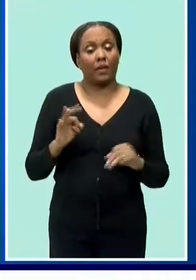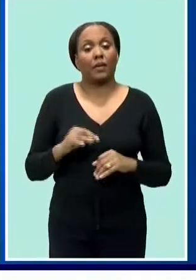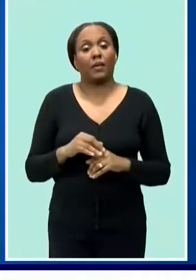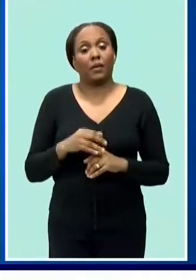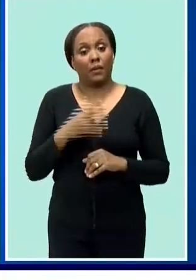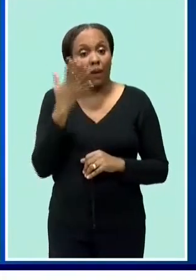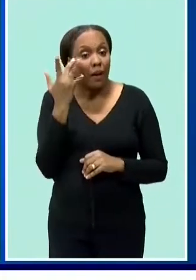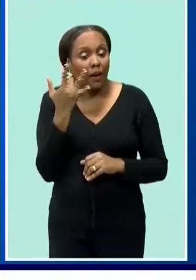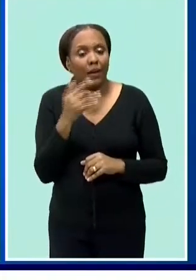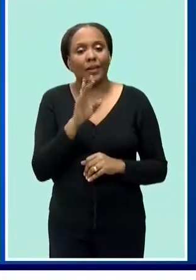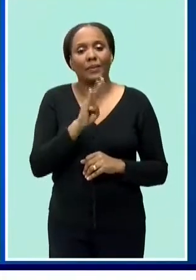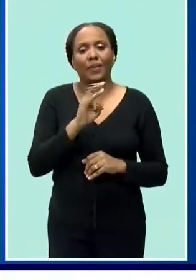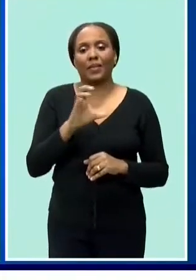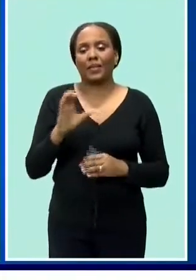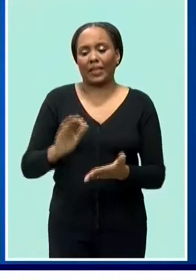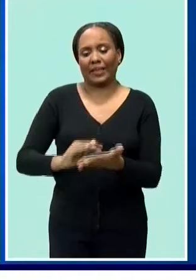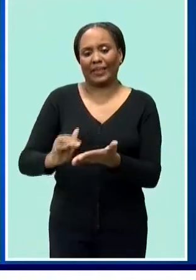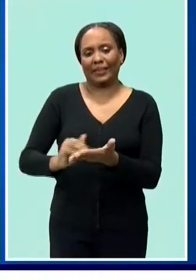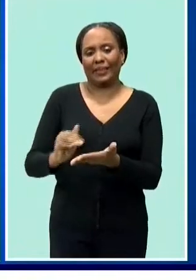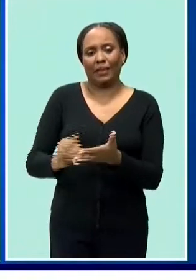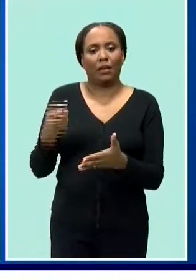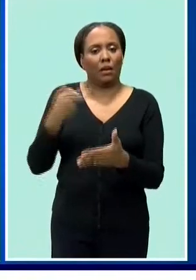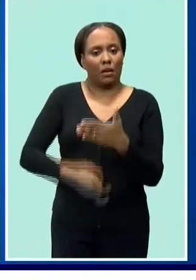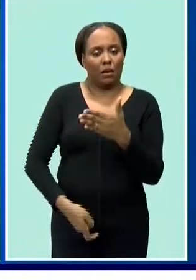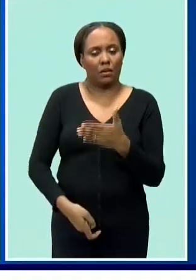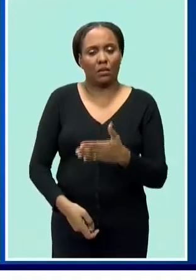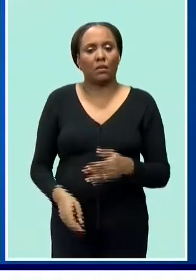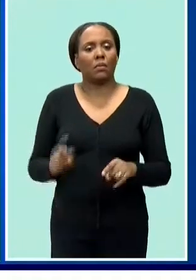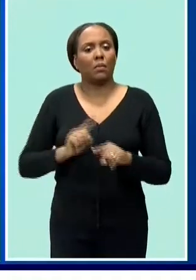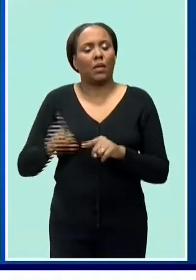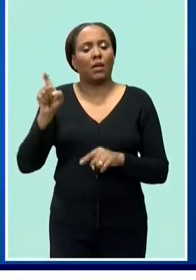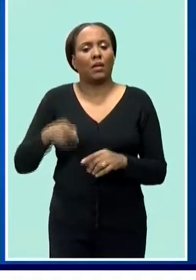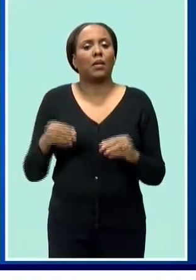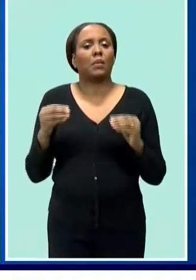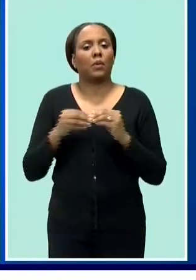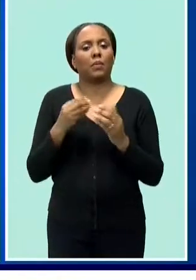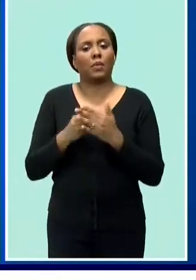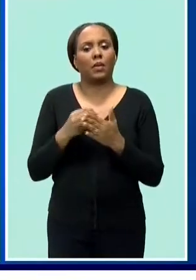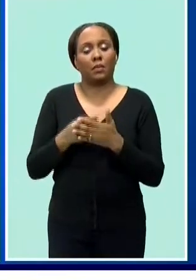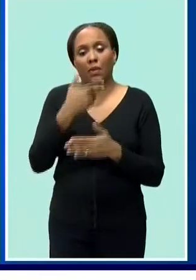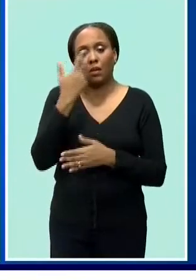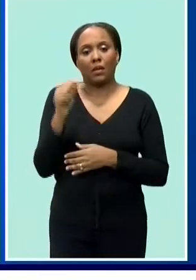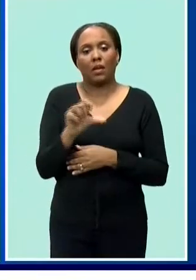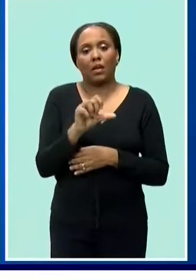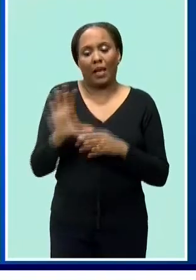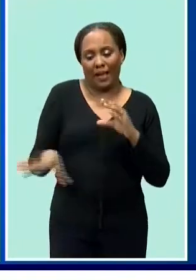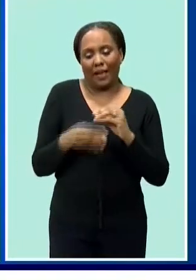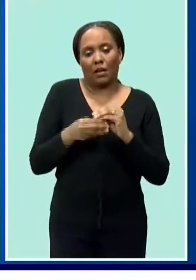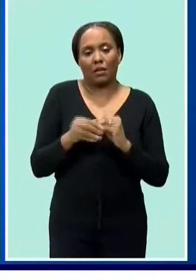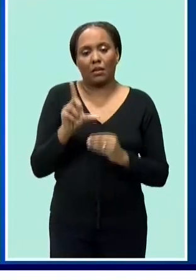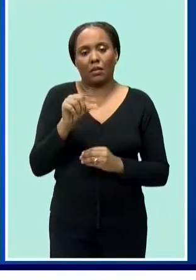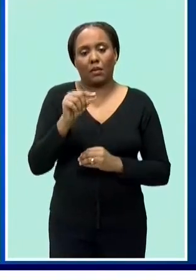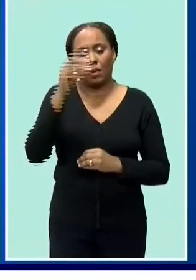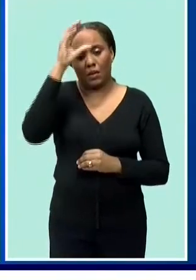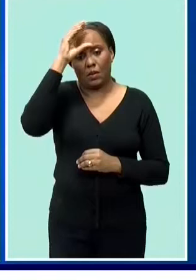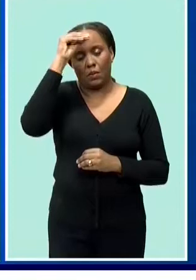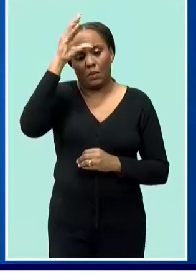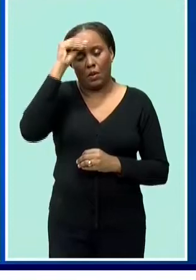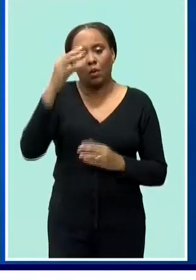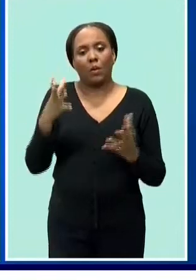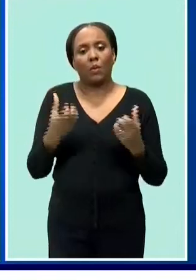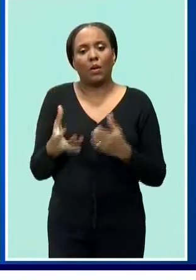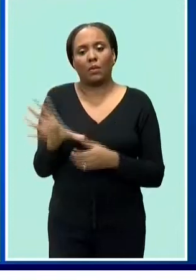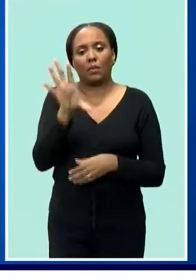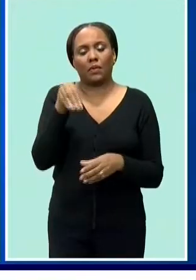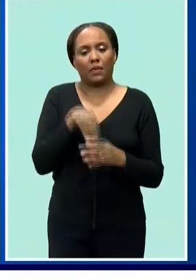their facility however dr bab says more donations are needed so that another 20 boys currently on a waiting list can